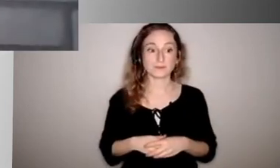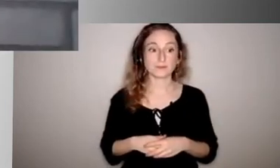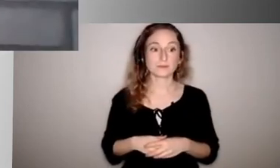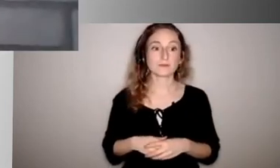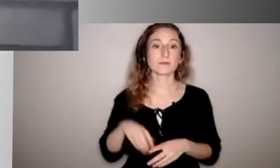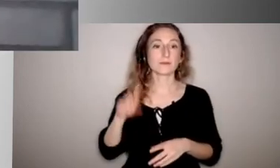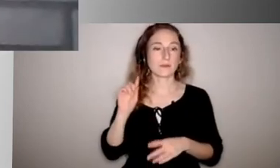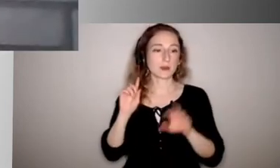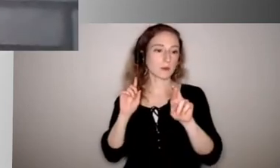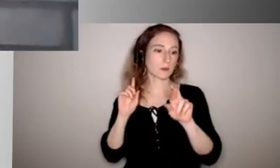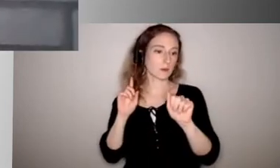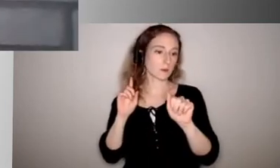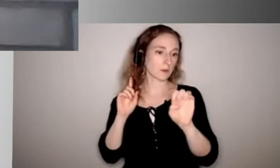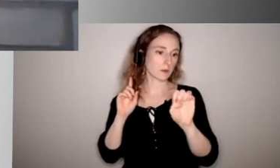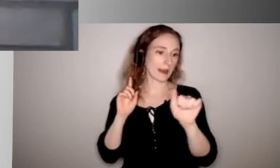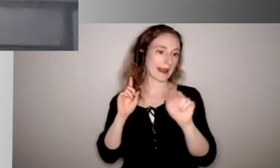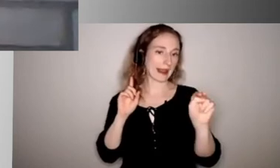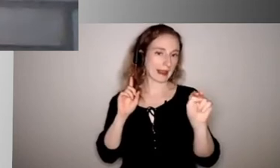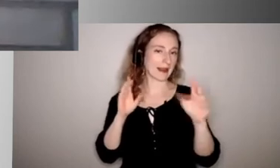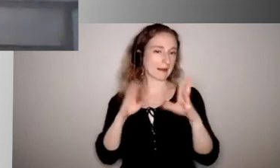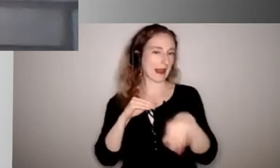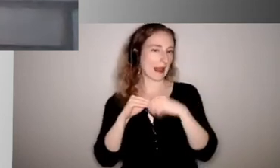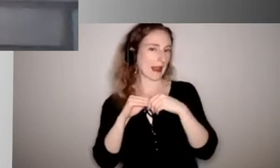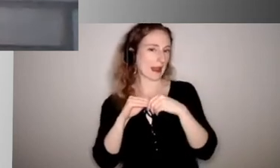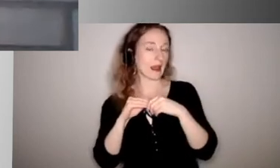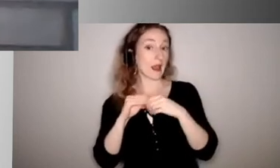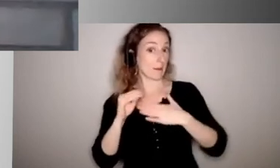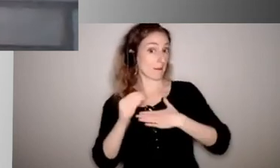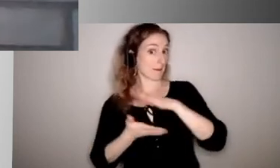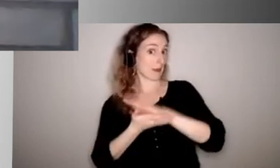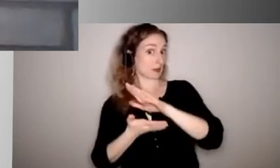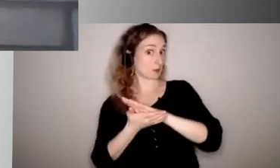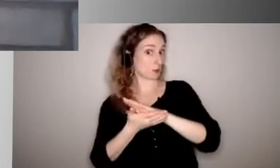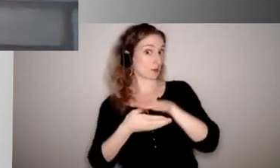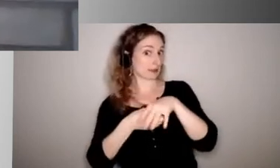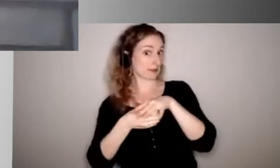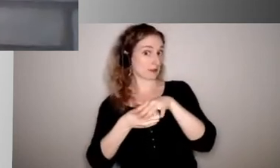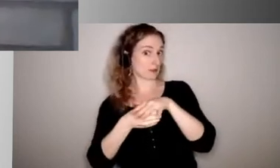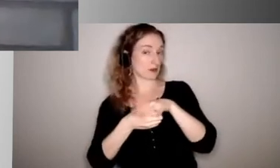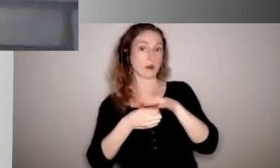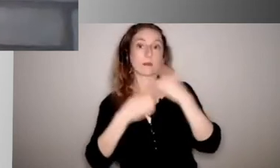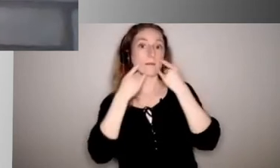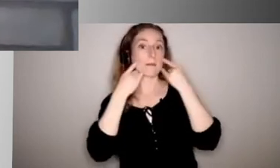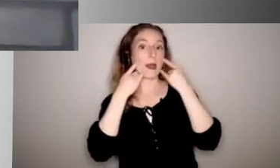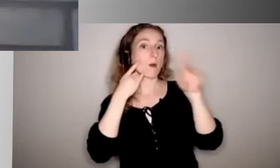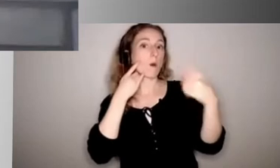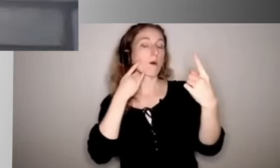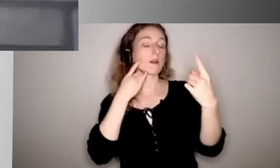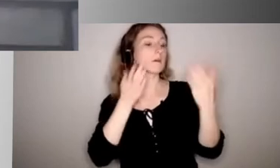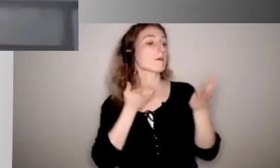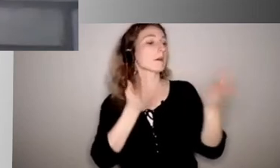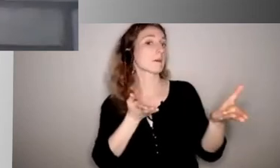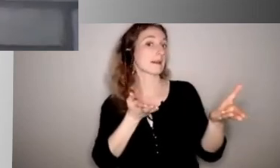little bit to that as well. In my school district, masks are only strongly recommended for staff and students. So